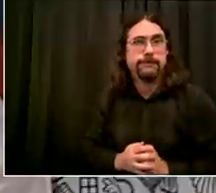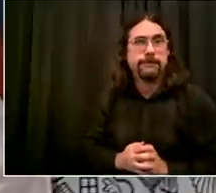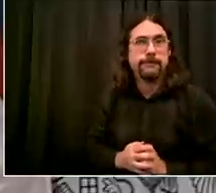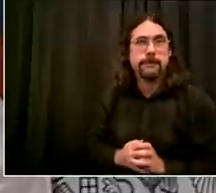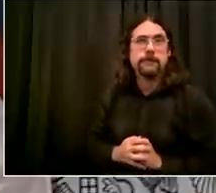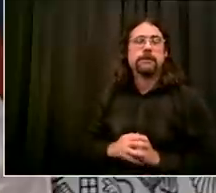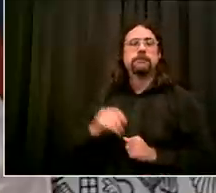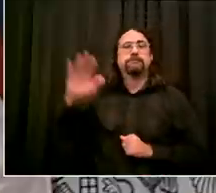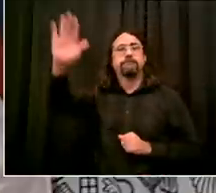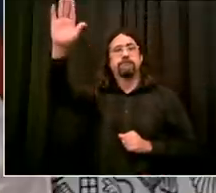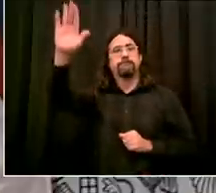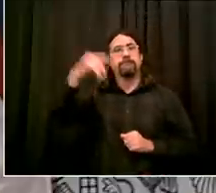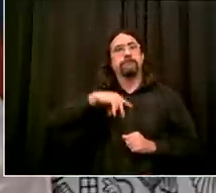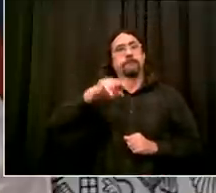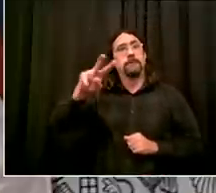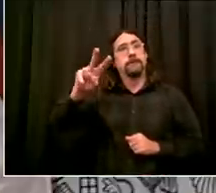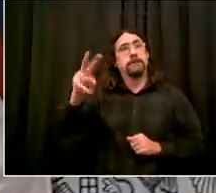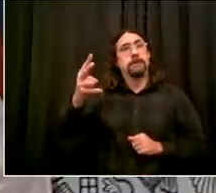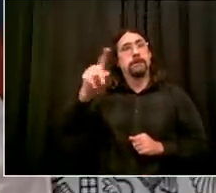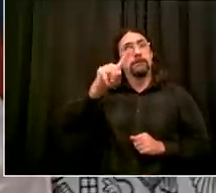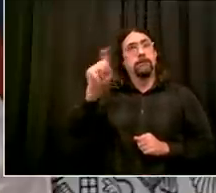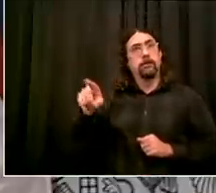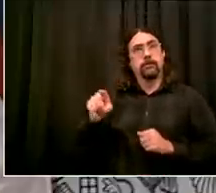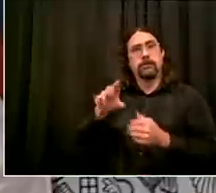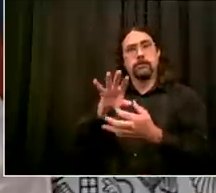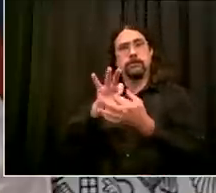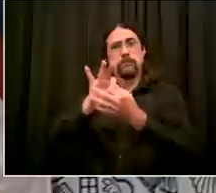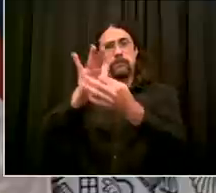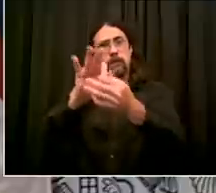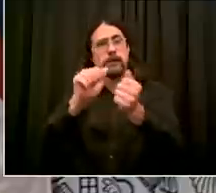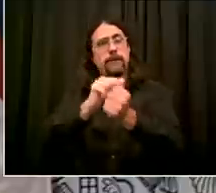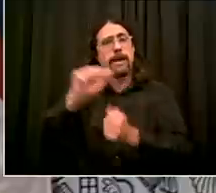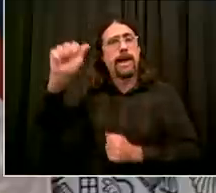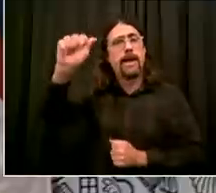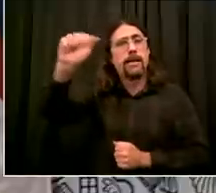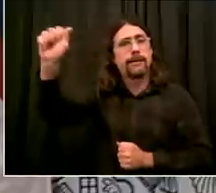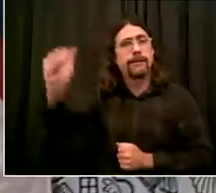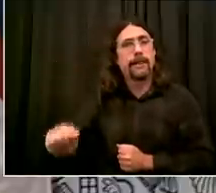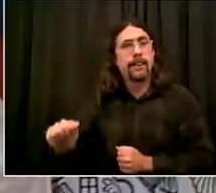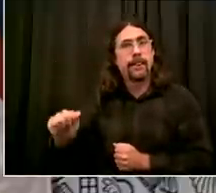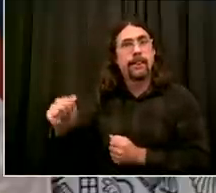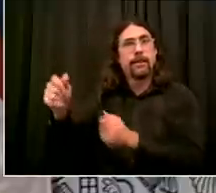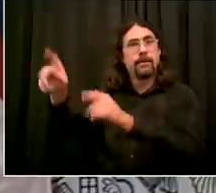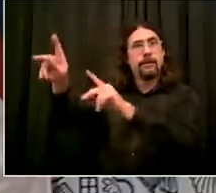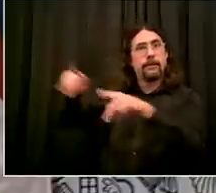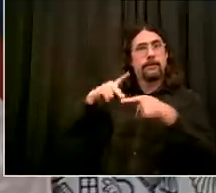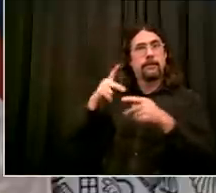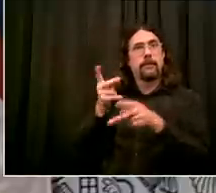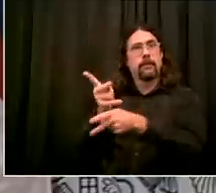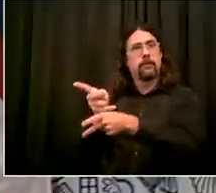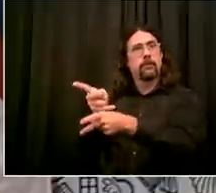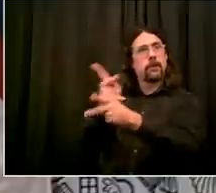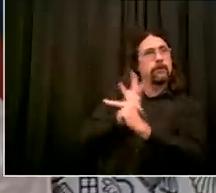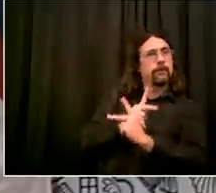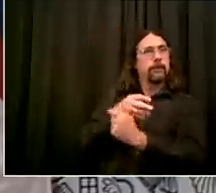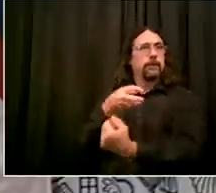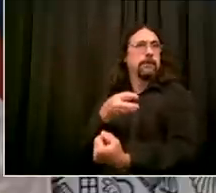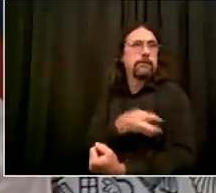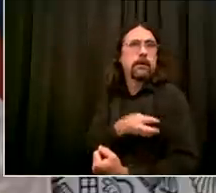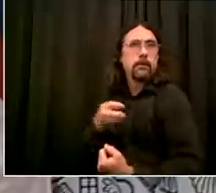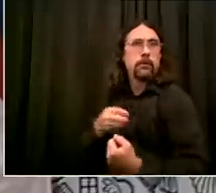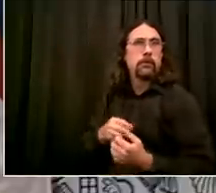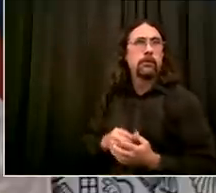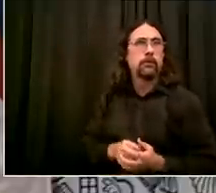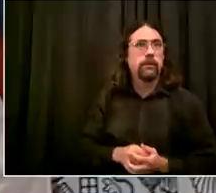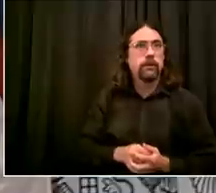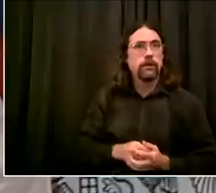really feel we've articulated to the public and to the leaders in albany exactly what the plan is um if we have